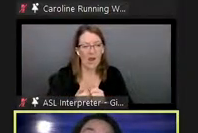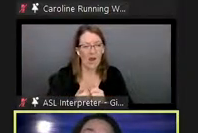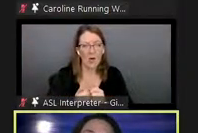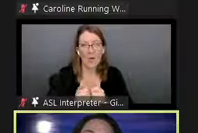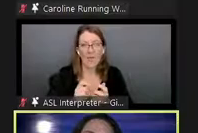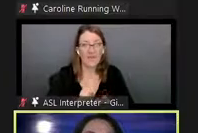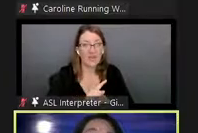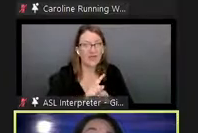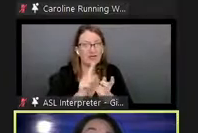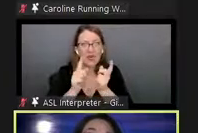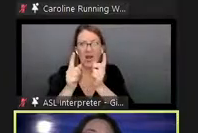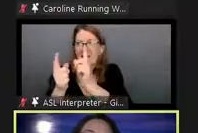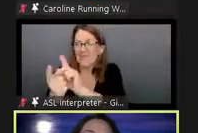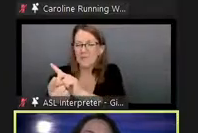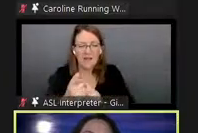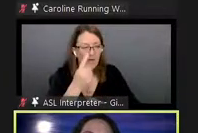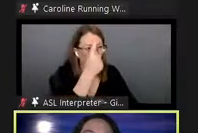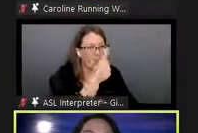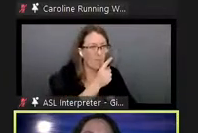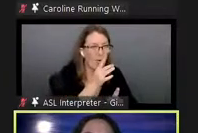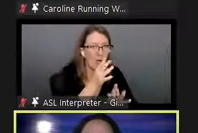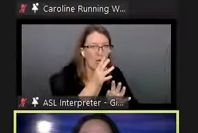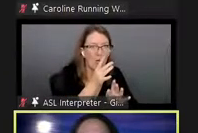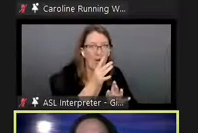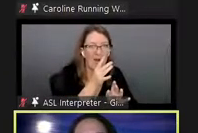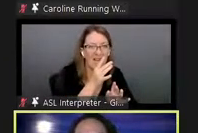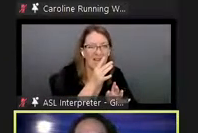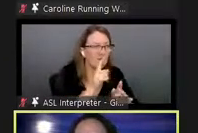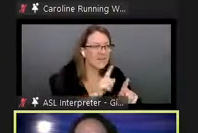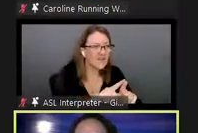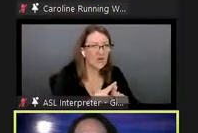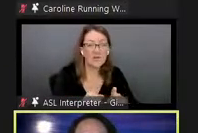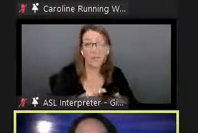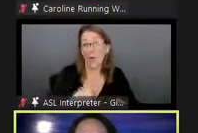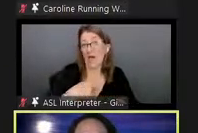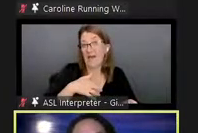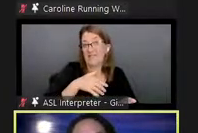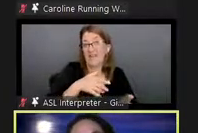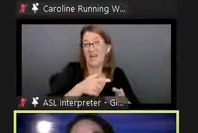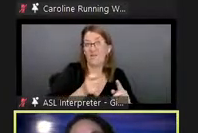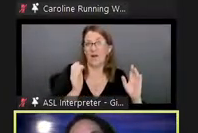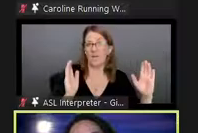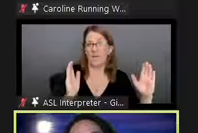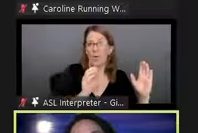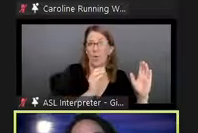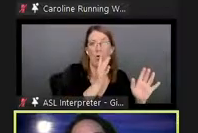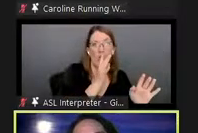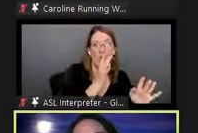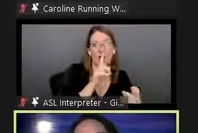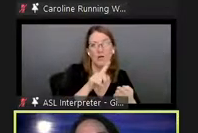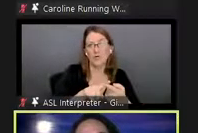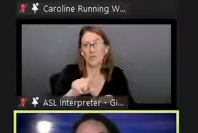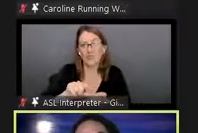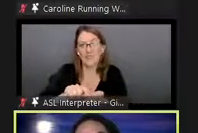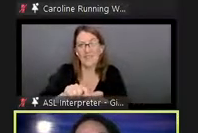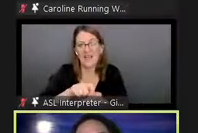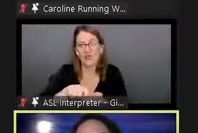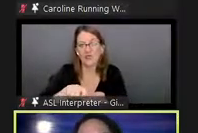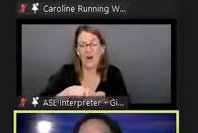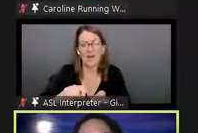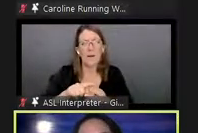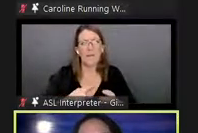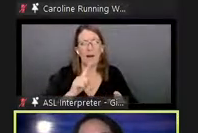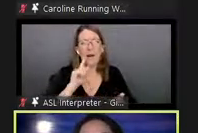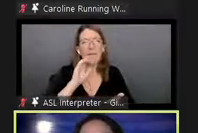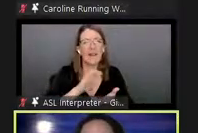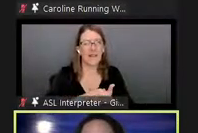of mo'olelo hovei from different mediums right i study the period from orality into print and writing but i believe we're